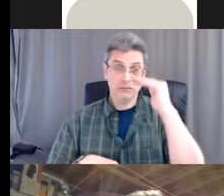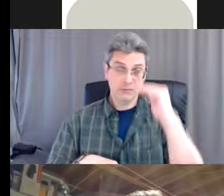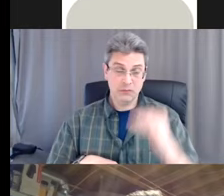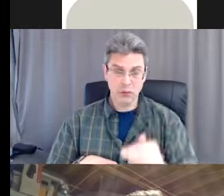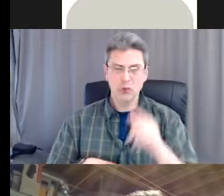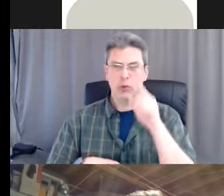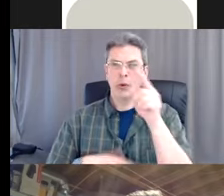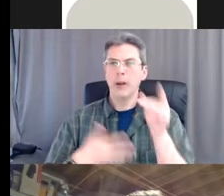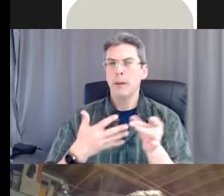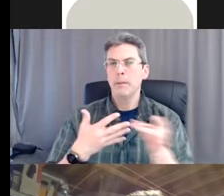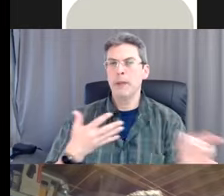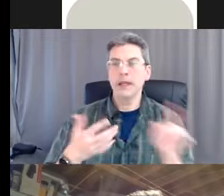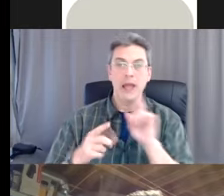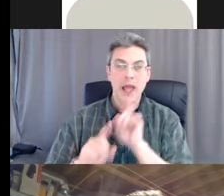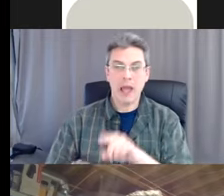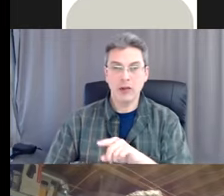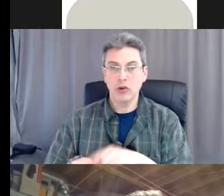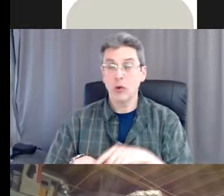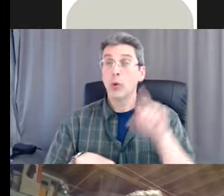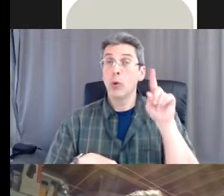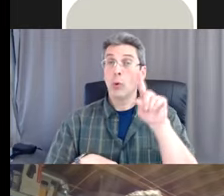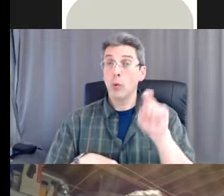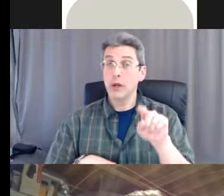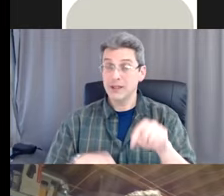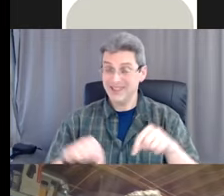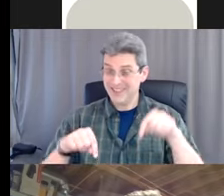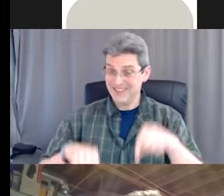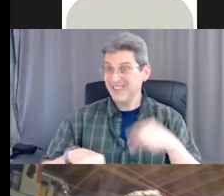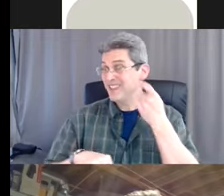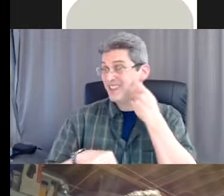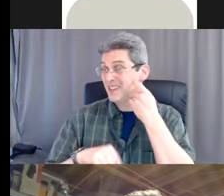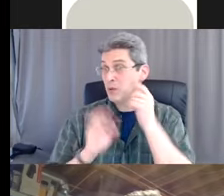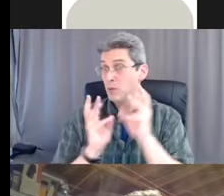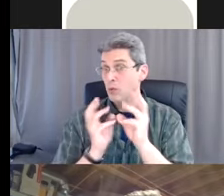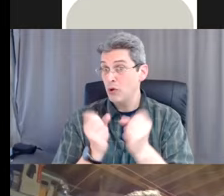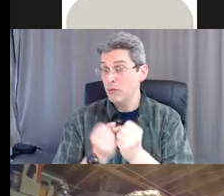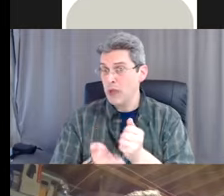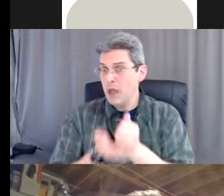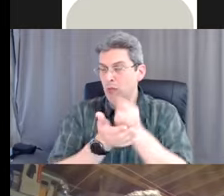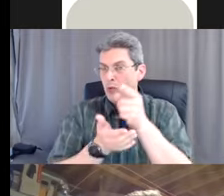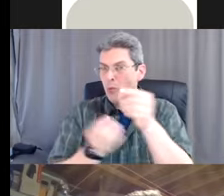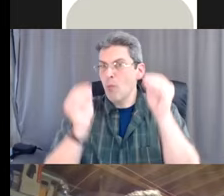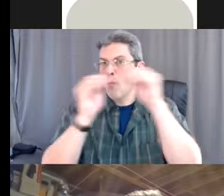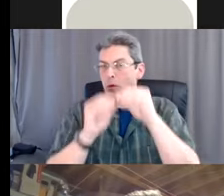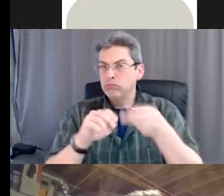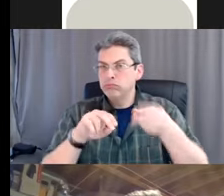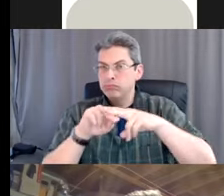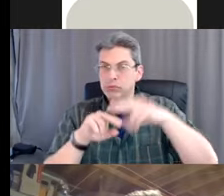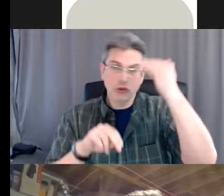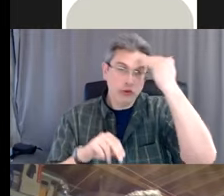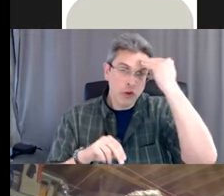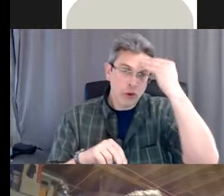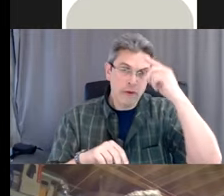answer. The question is, did the workshop expand your knowledge of infection prevention and